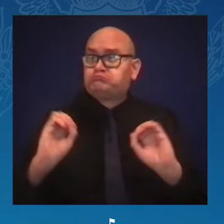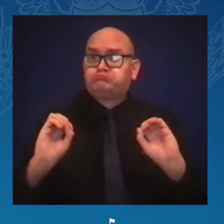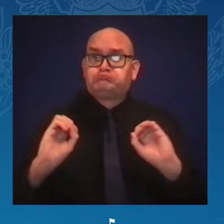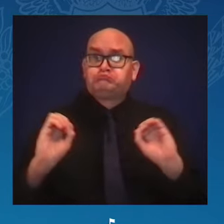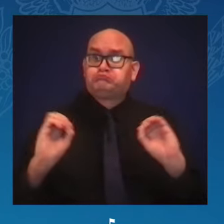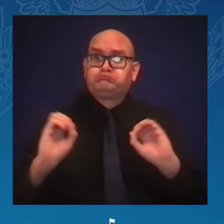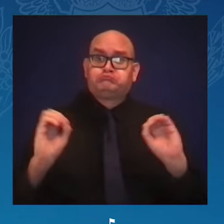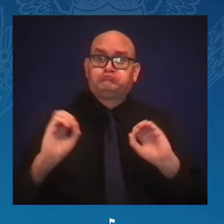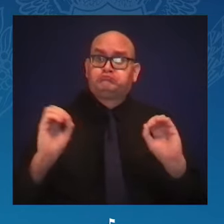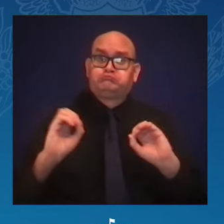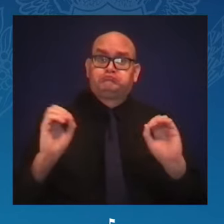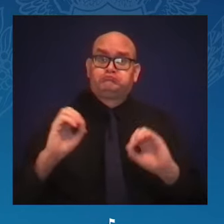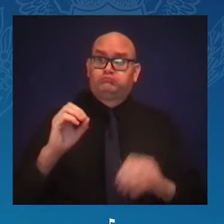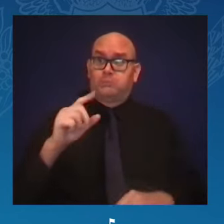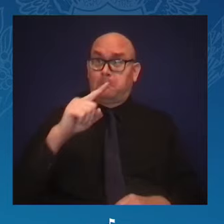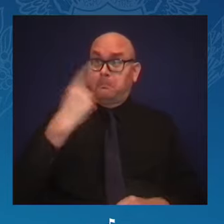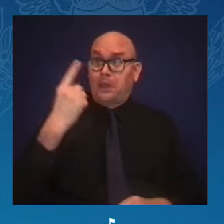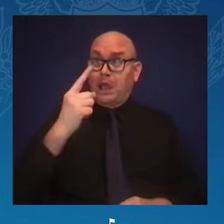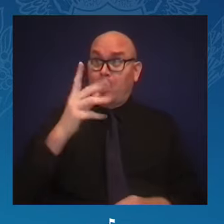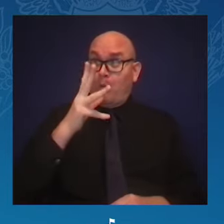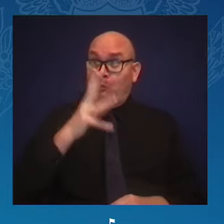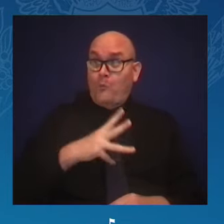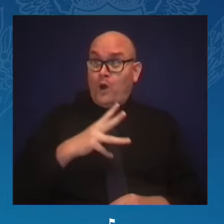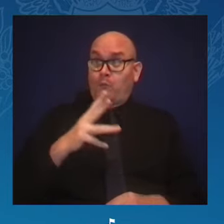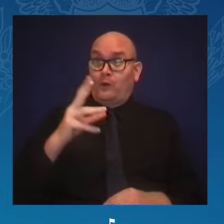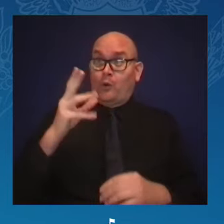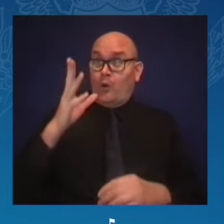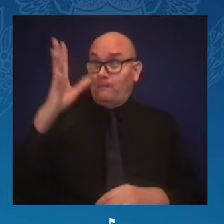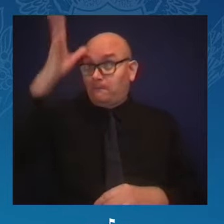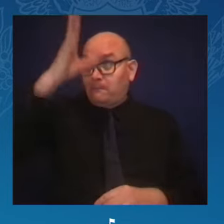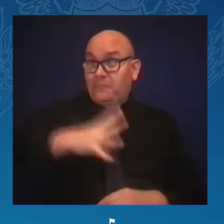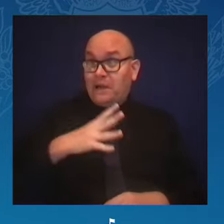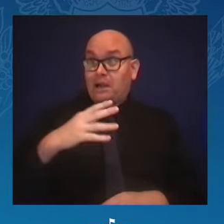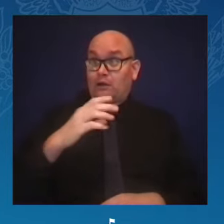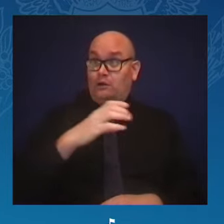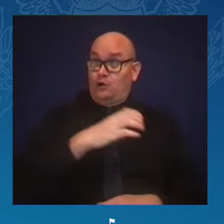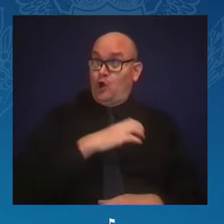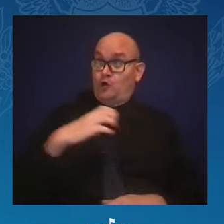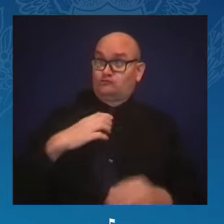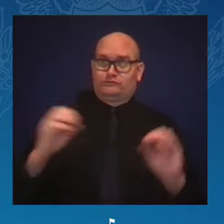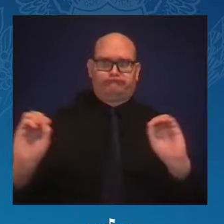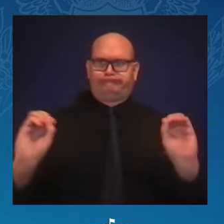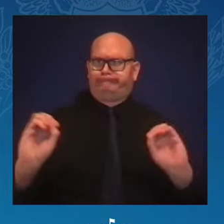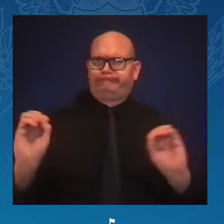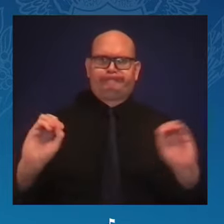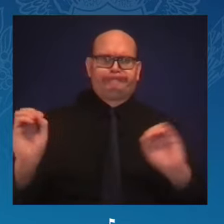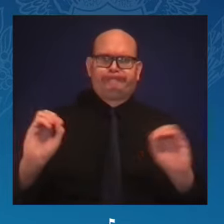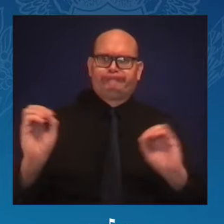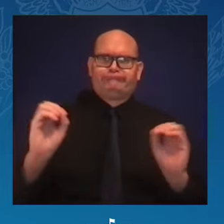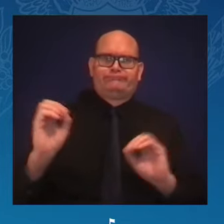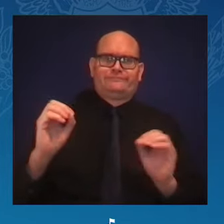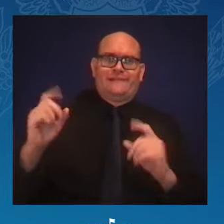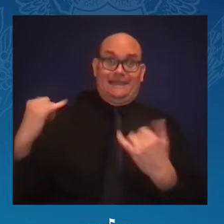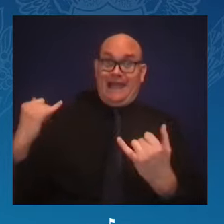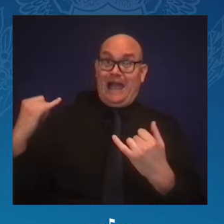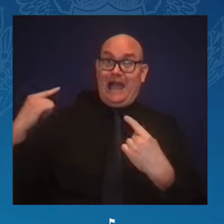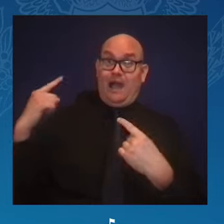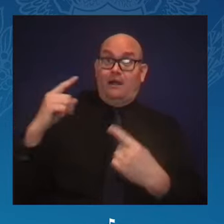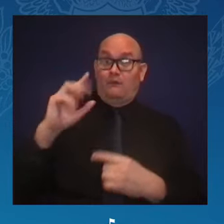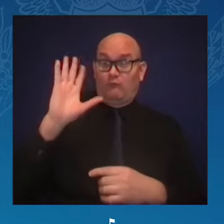And in that year, more than 50 black Americans had been lynched. And that's only the number that was documented.